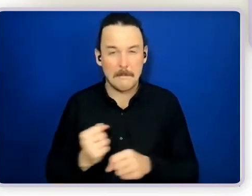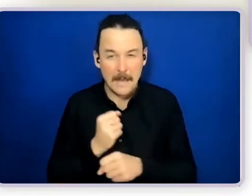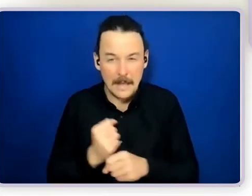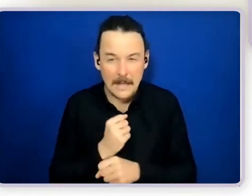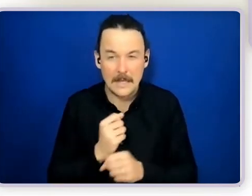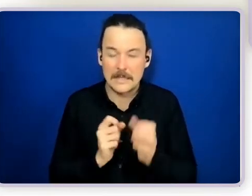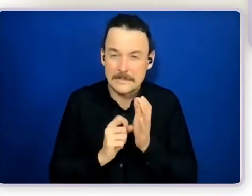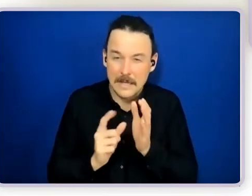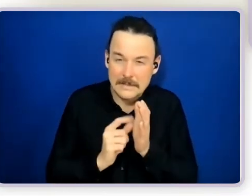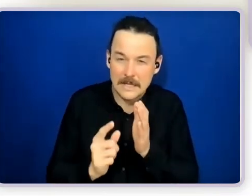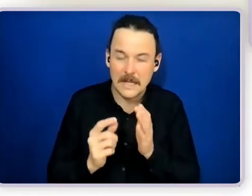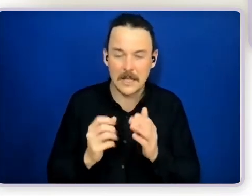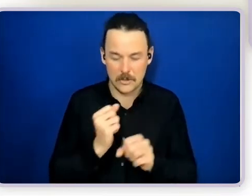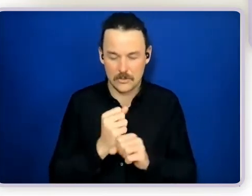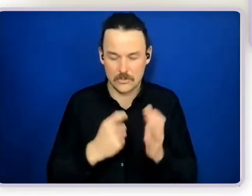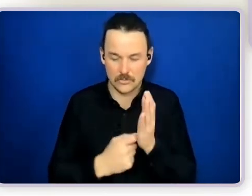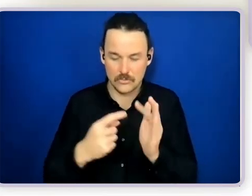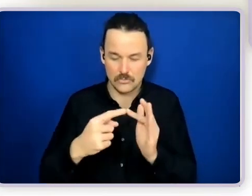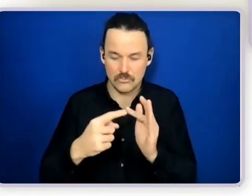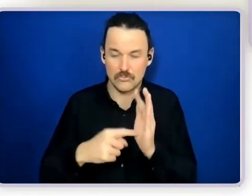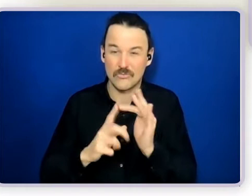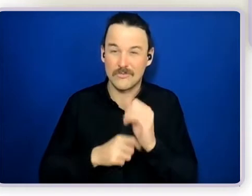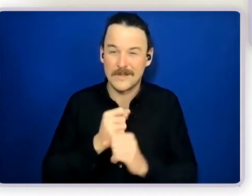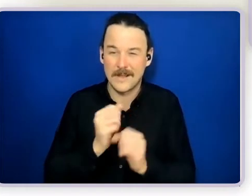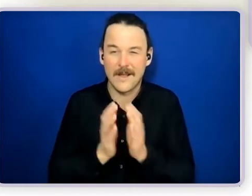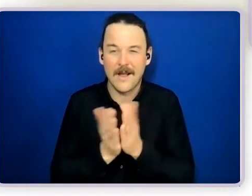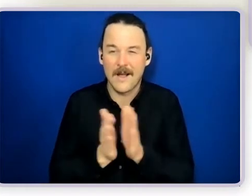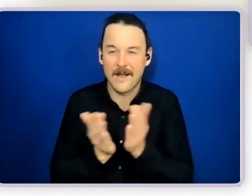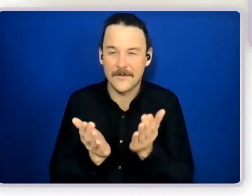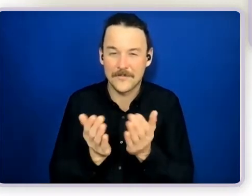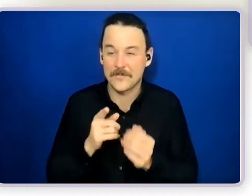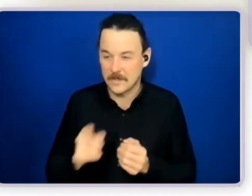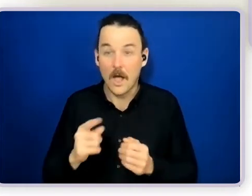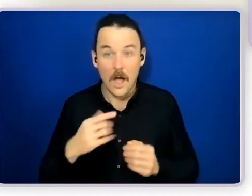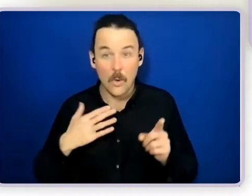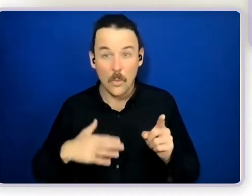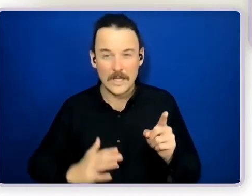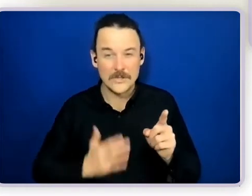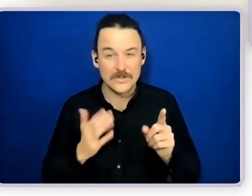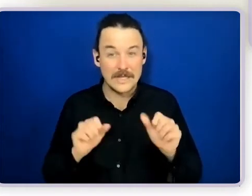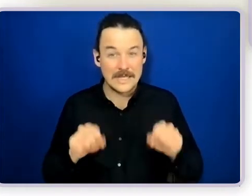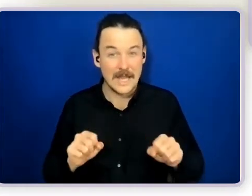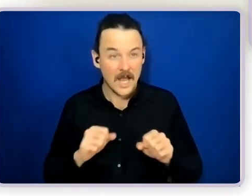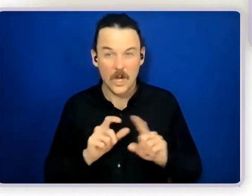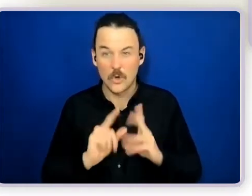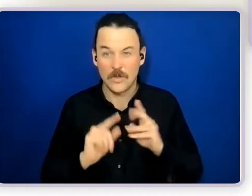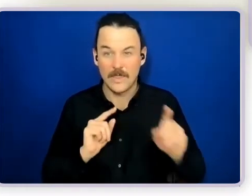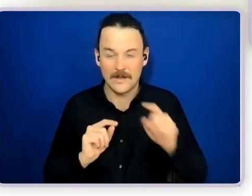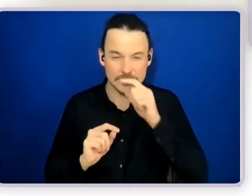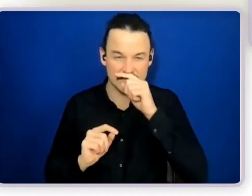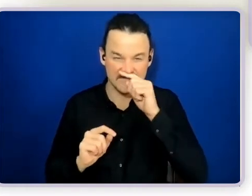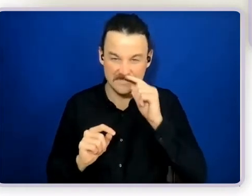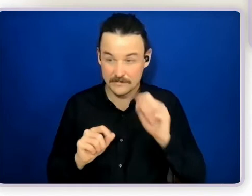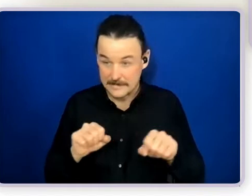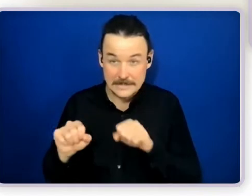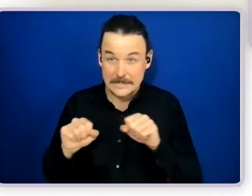brainstorming around that, and then decides, yes, I'm interested in that. Let's follow that idea. So that grows into